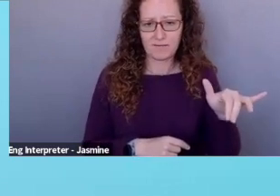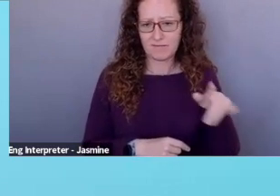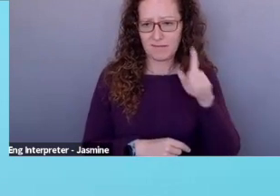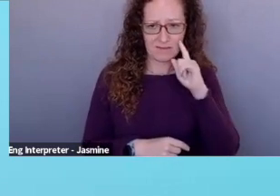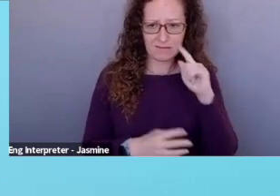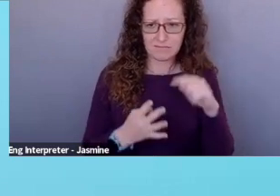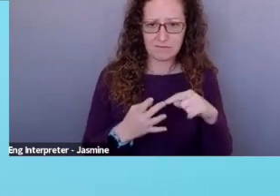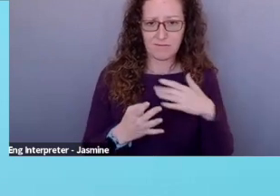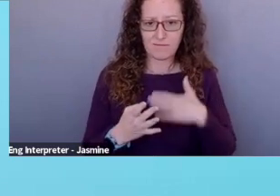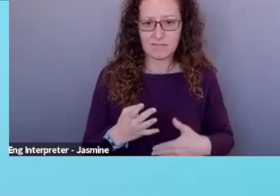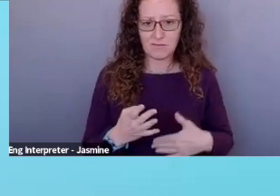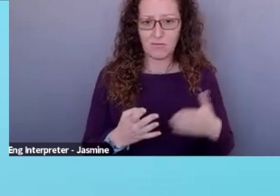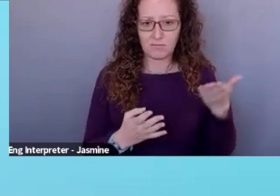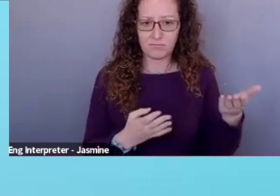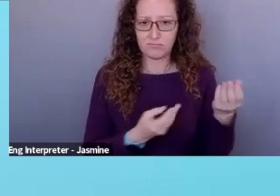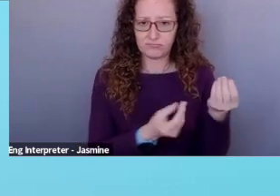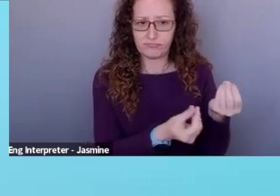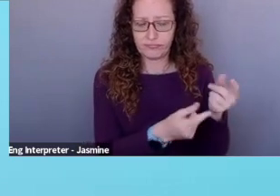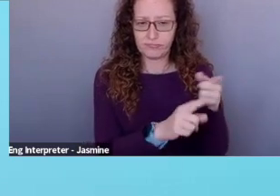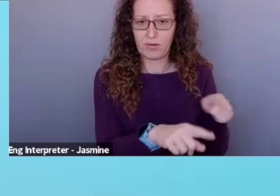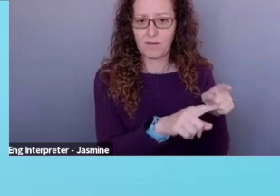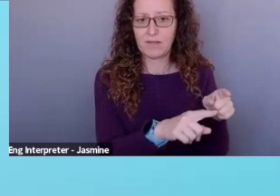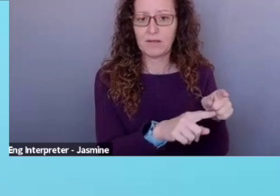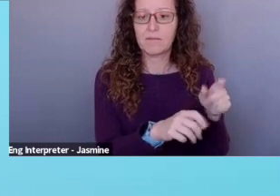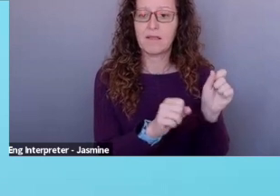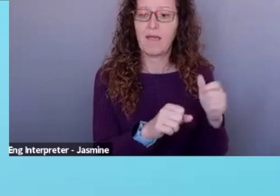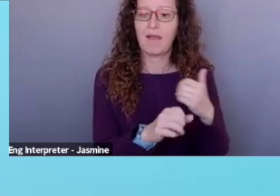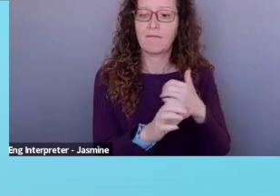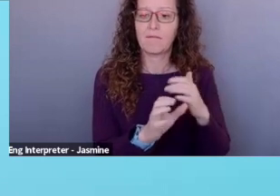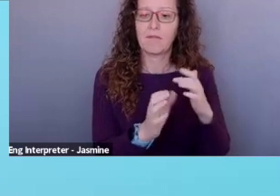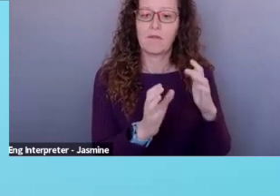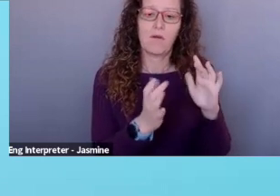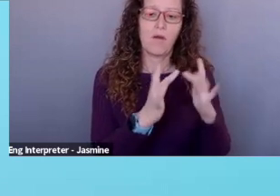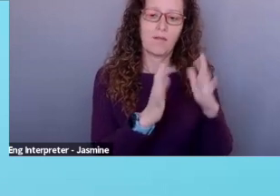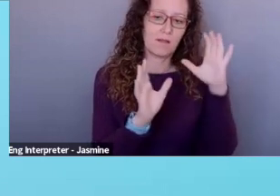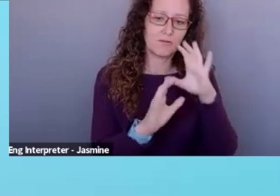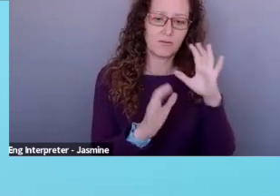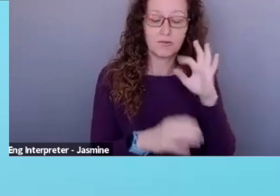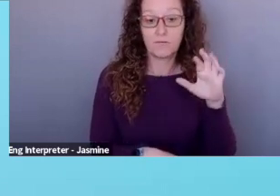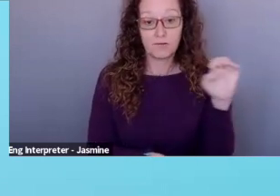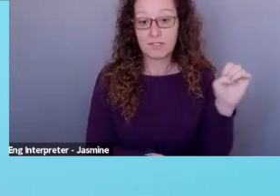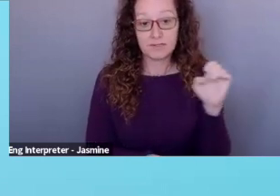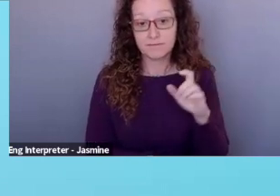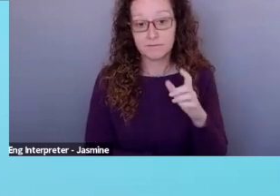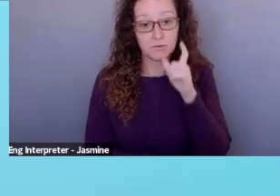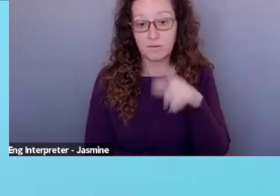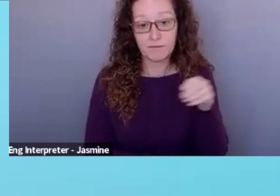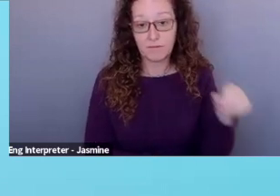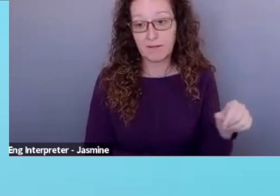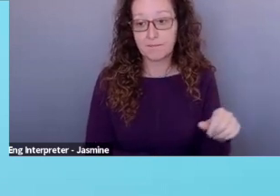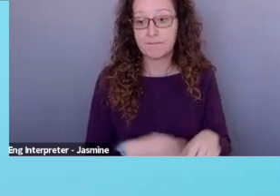their, uh, online search for free, um, foundation search, which I happen to like,